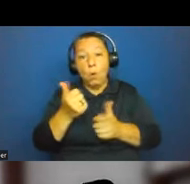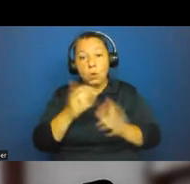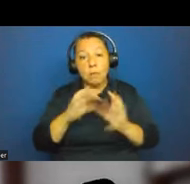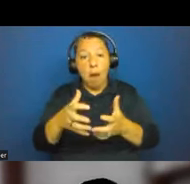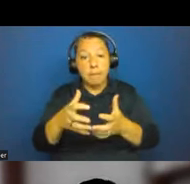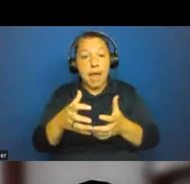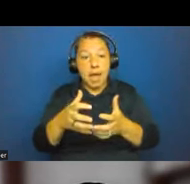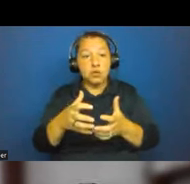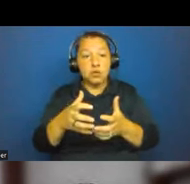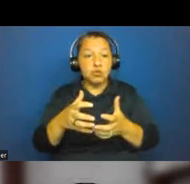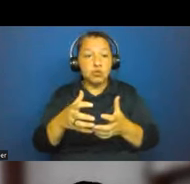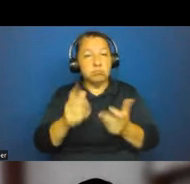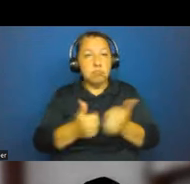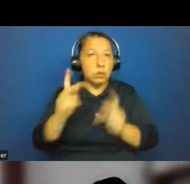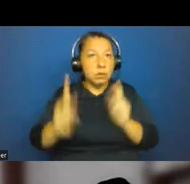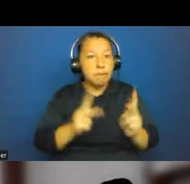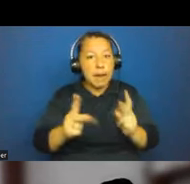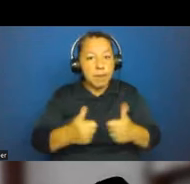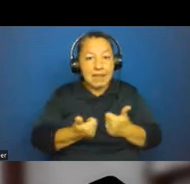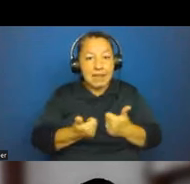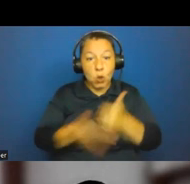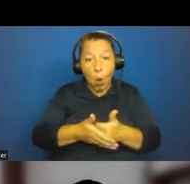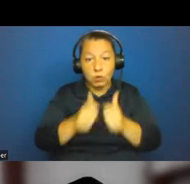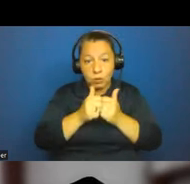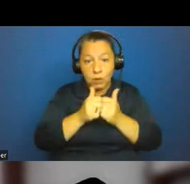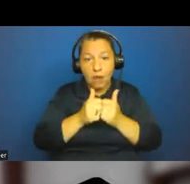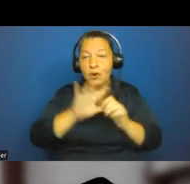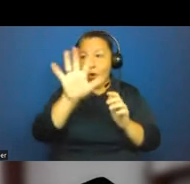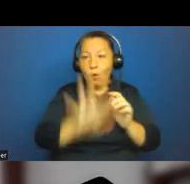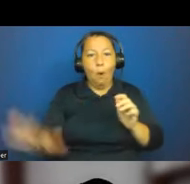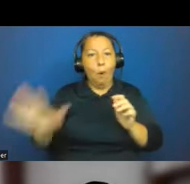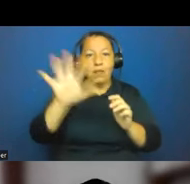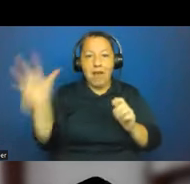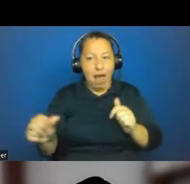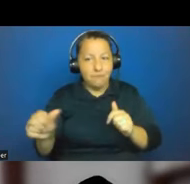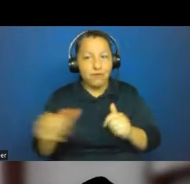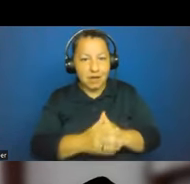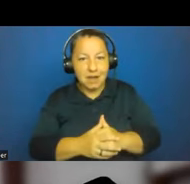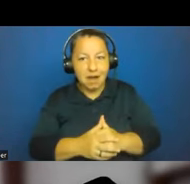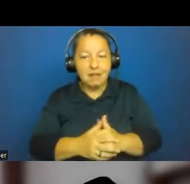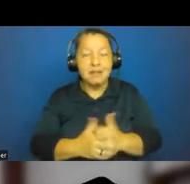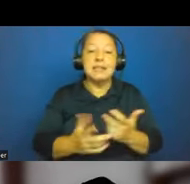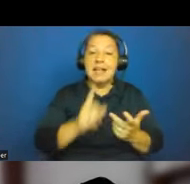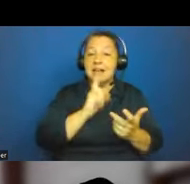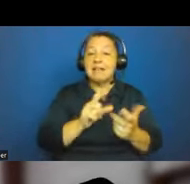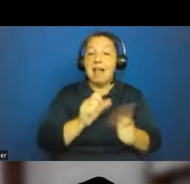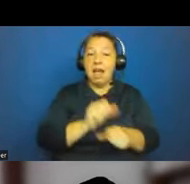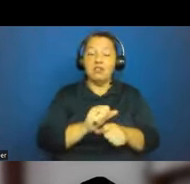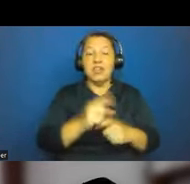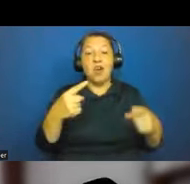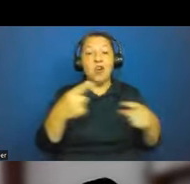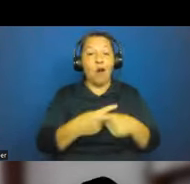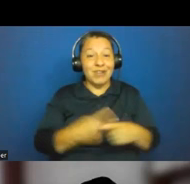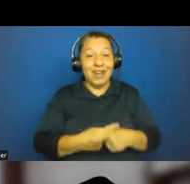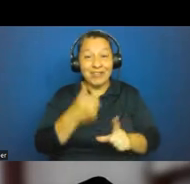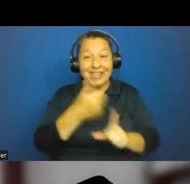alongside one of the longest running democracies and one of Africa's highest GDPs. So it is a contradiction in terms,